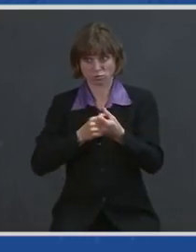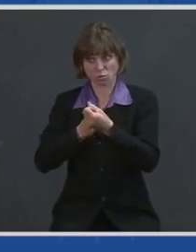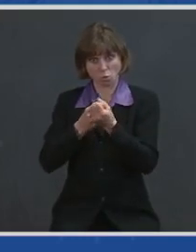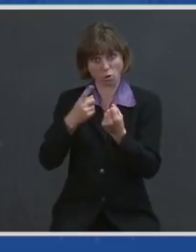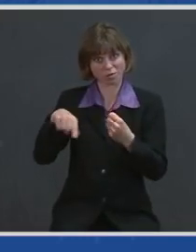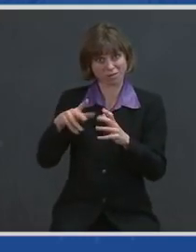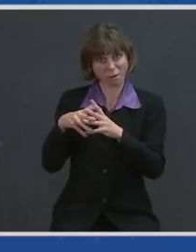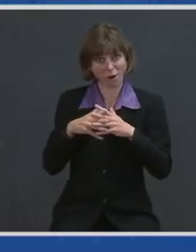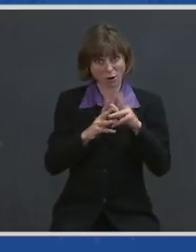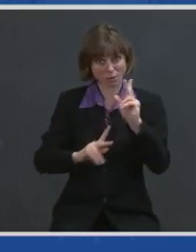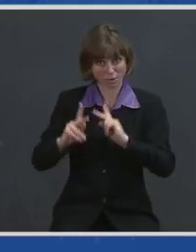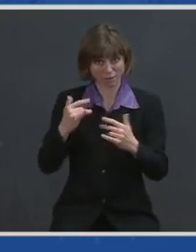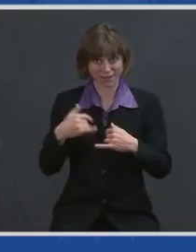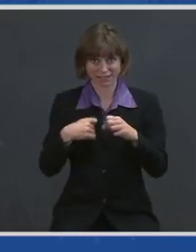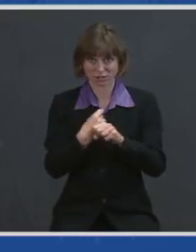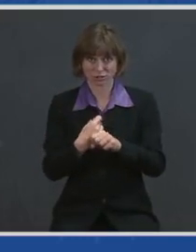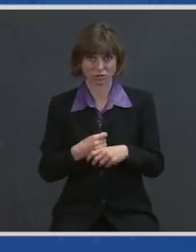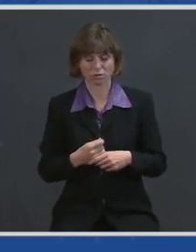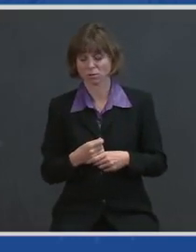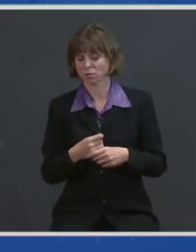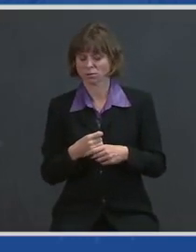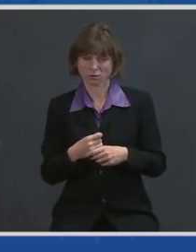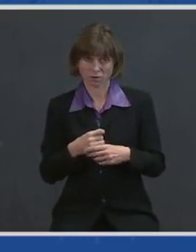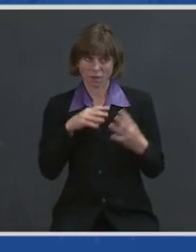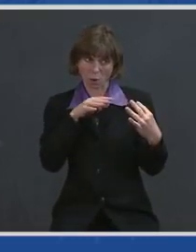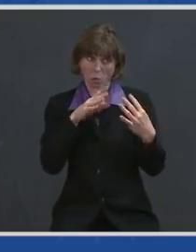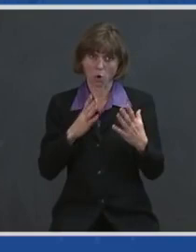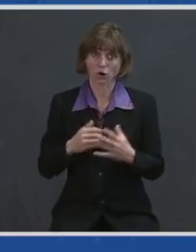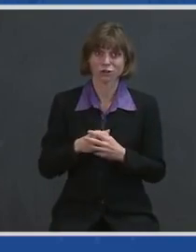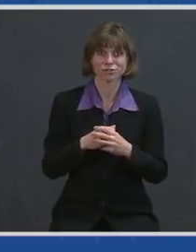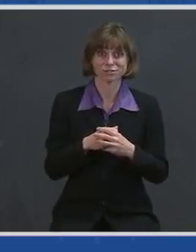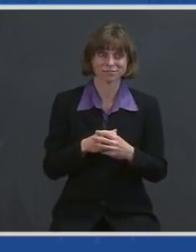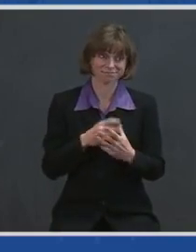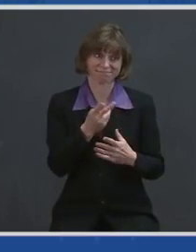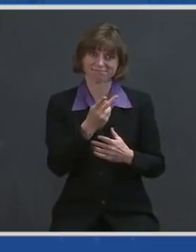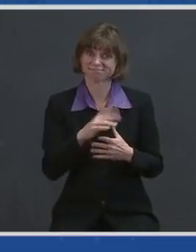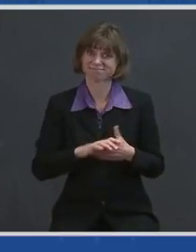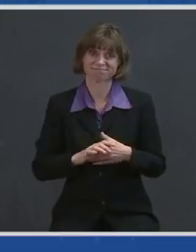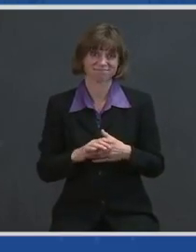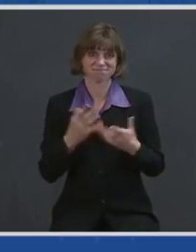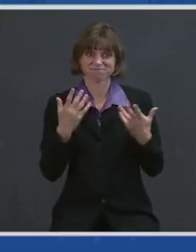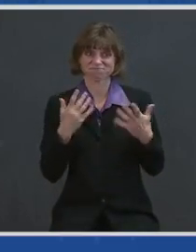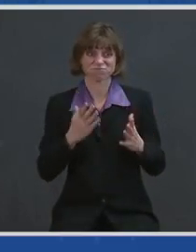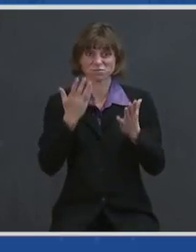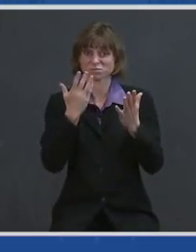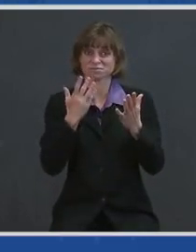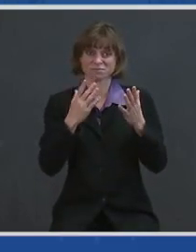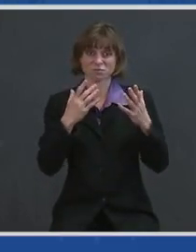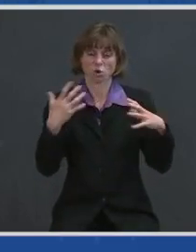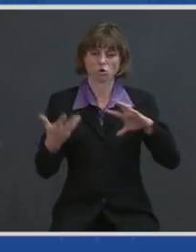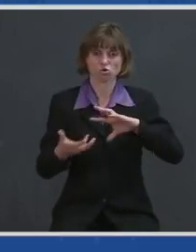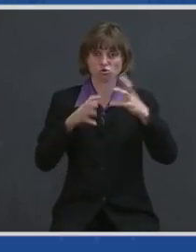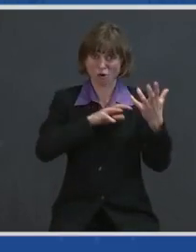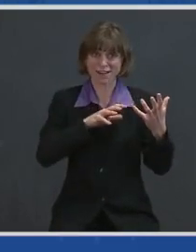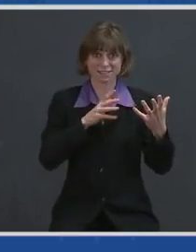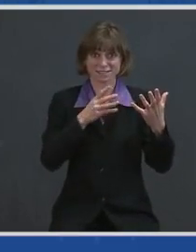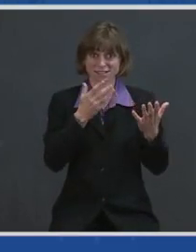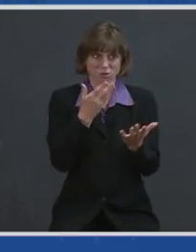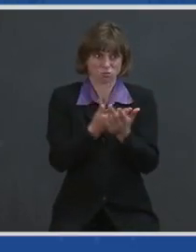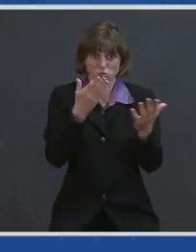And the American people are as well. They're warriors. They're crisis-tested commanders. The best of all,